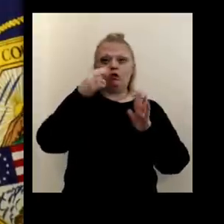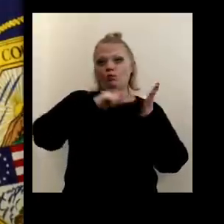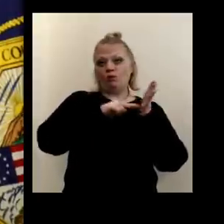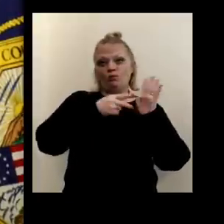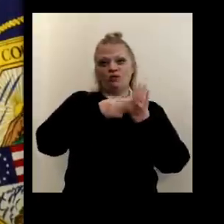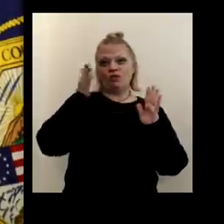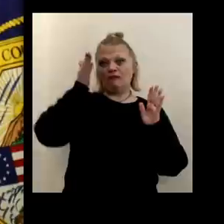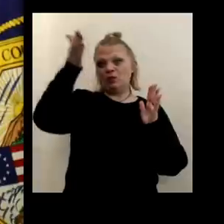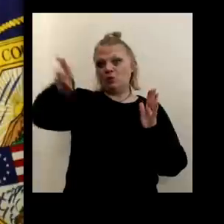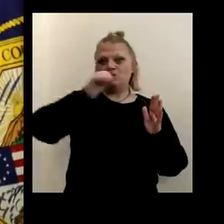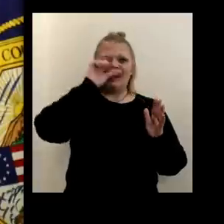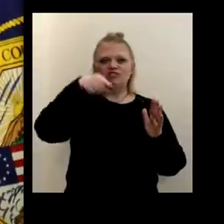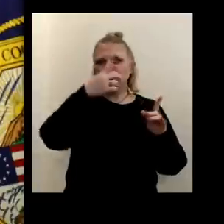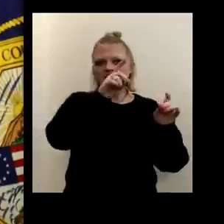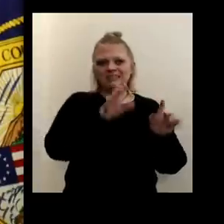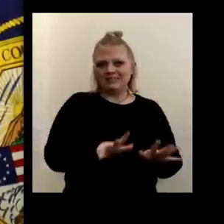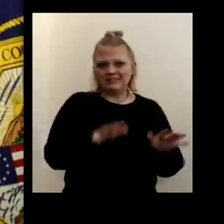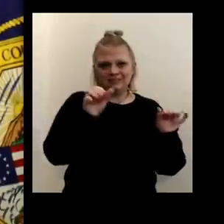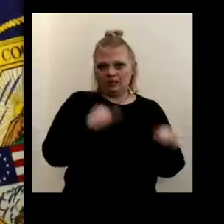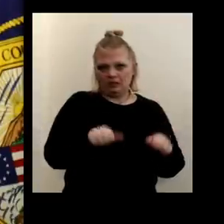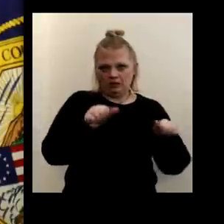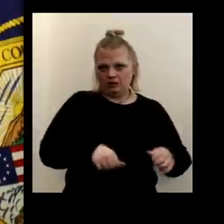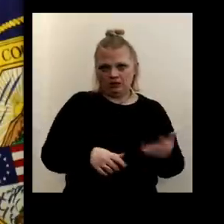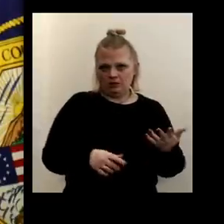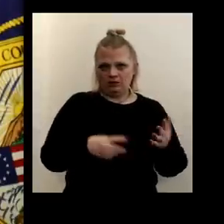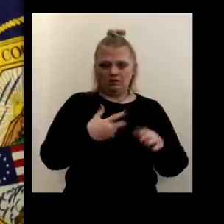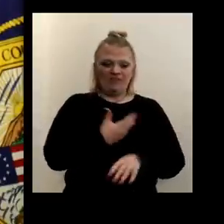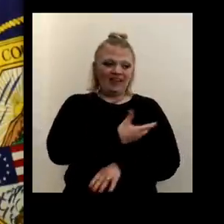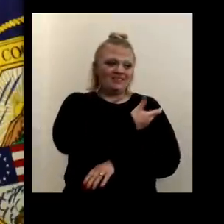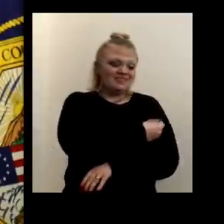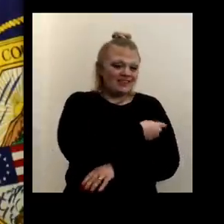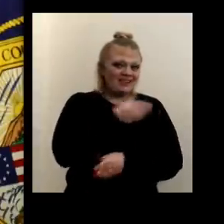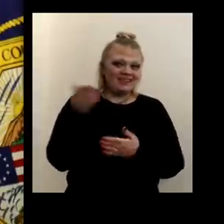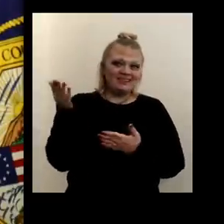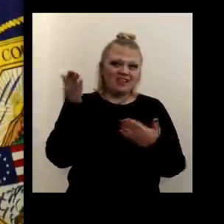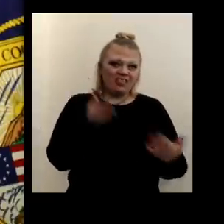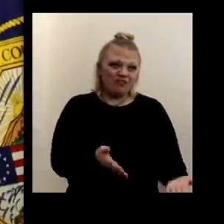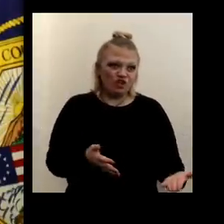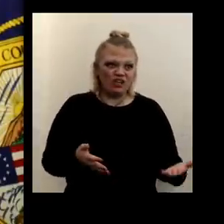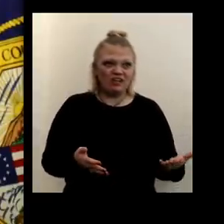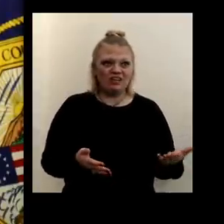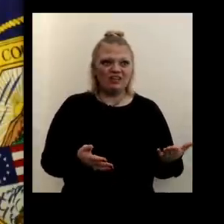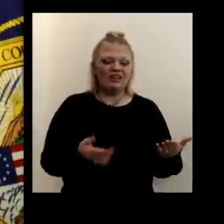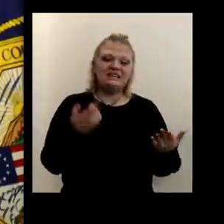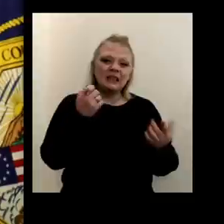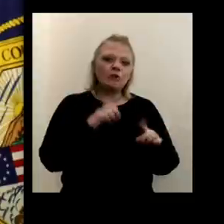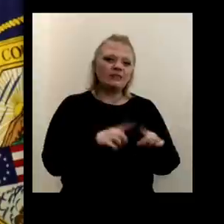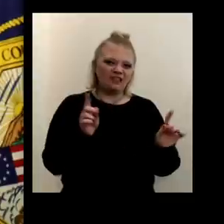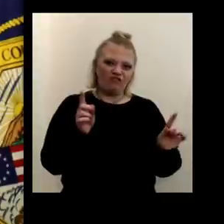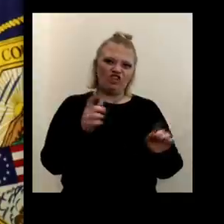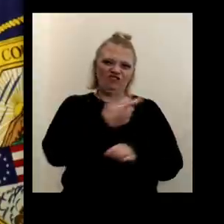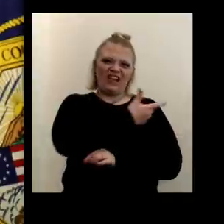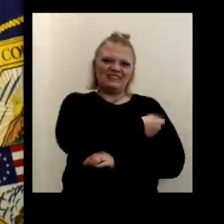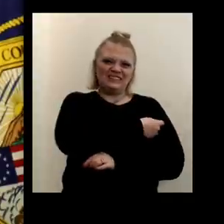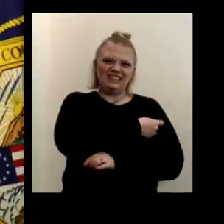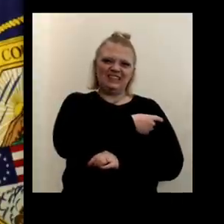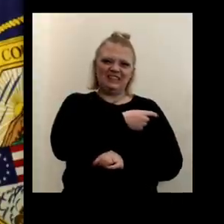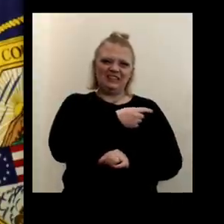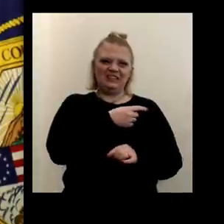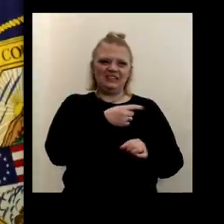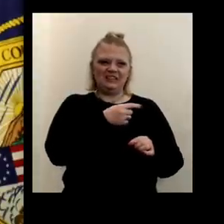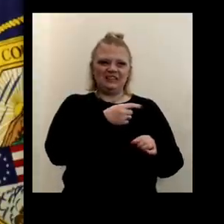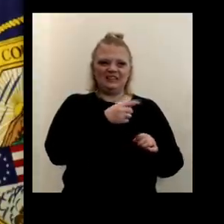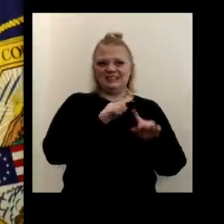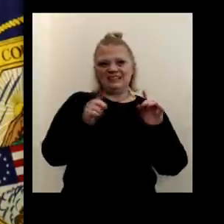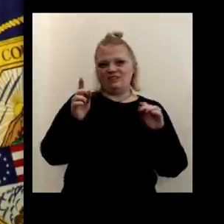in the future, not just testing potentially vaccine delivery. Uh, but it's a little different vaccine delivery than testing